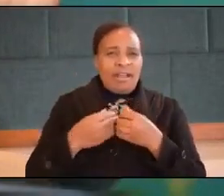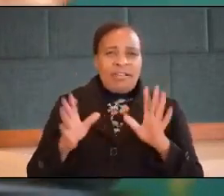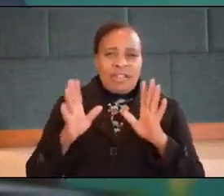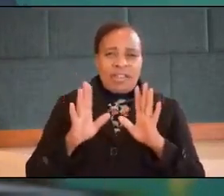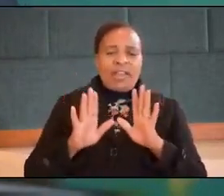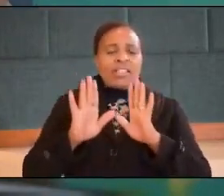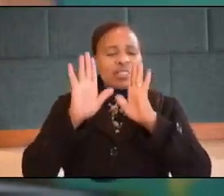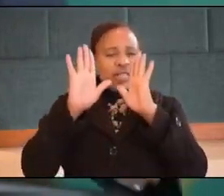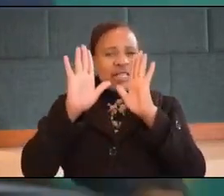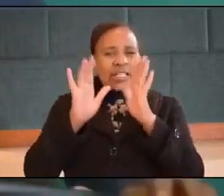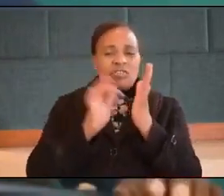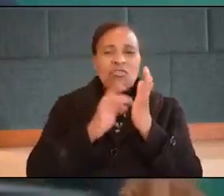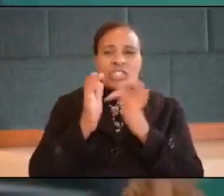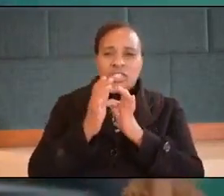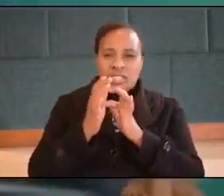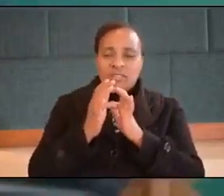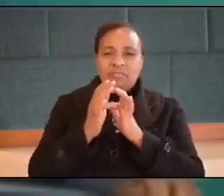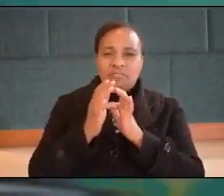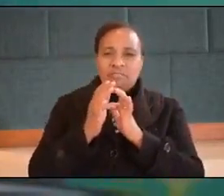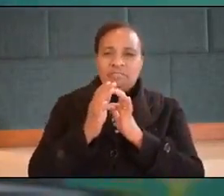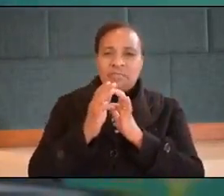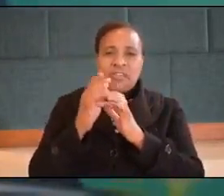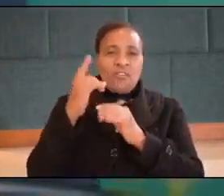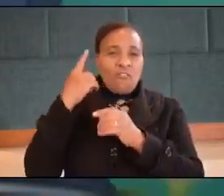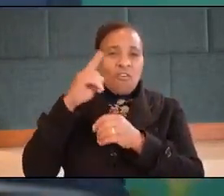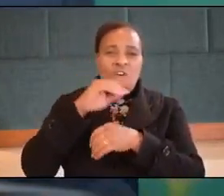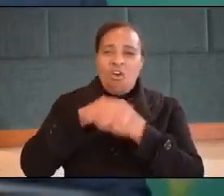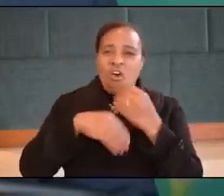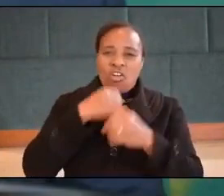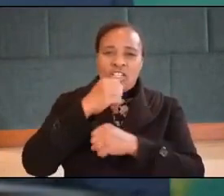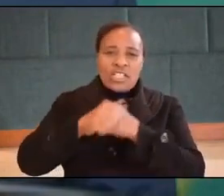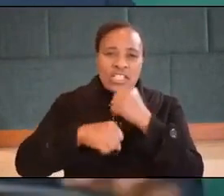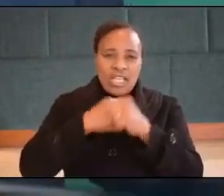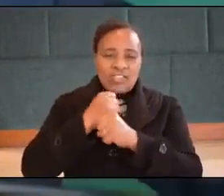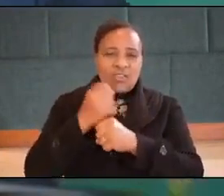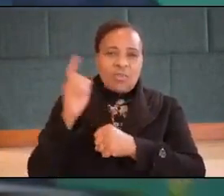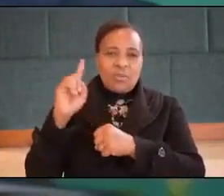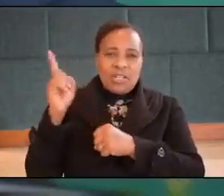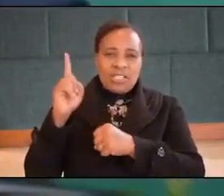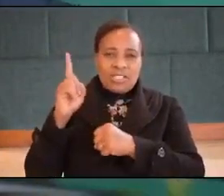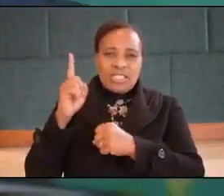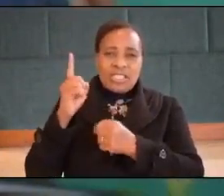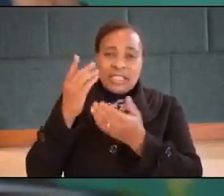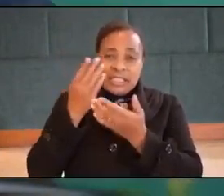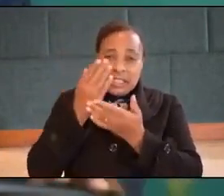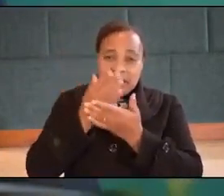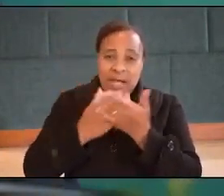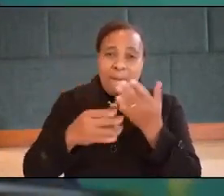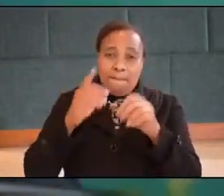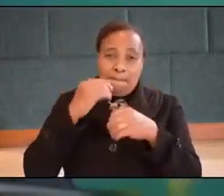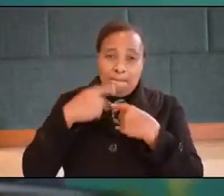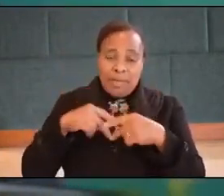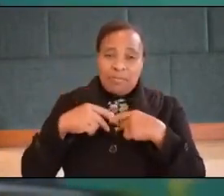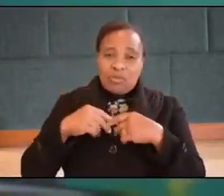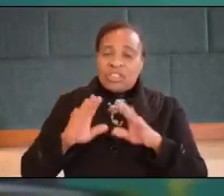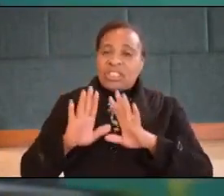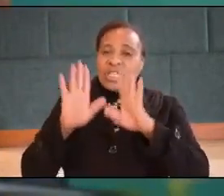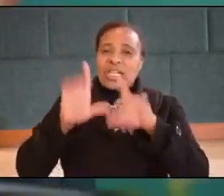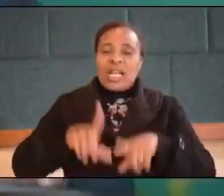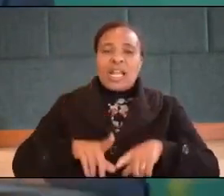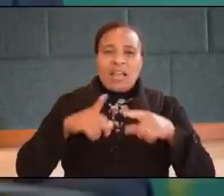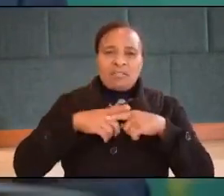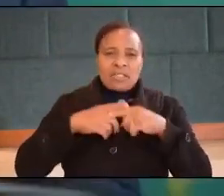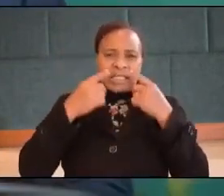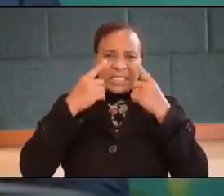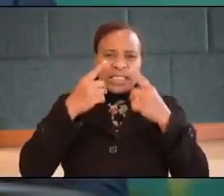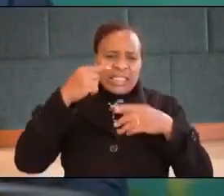surrendering to jesus i have seen that for all the years of my ministry seen people surrendering their lives to jesus christ i have seen